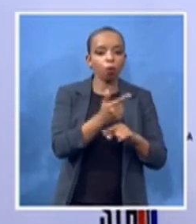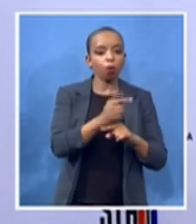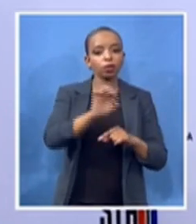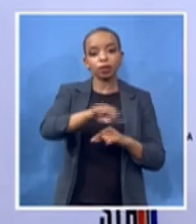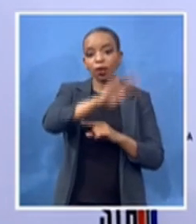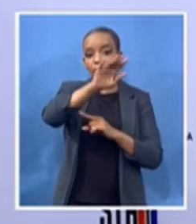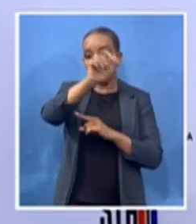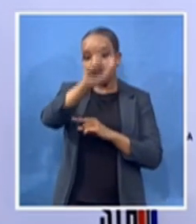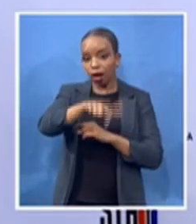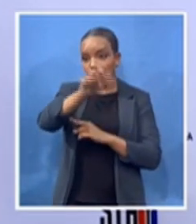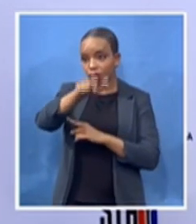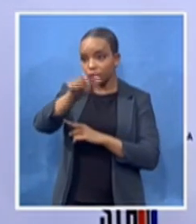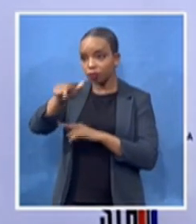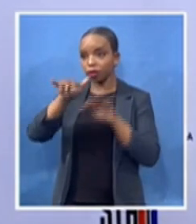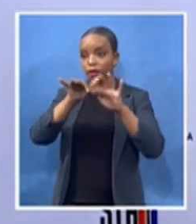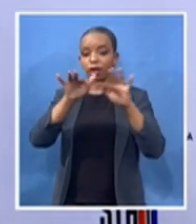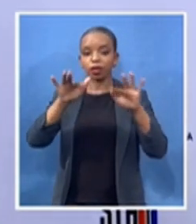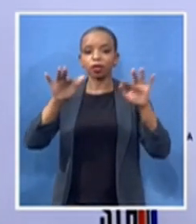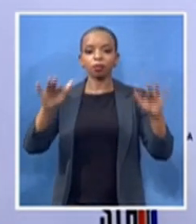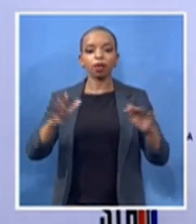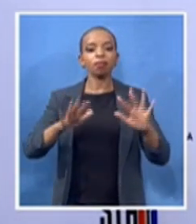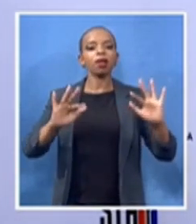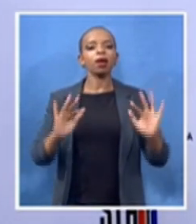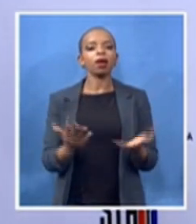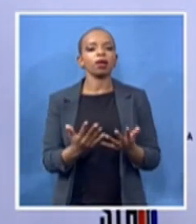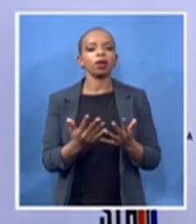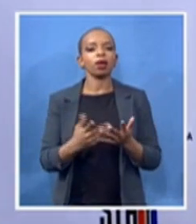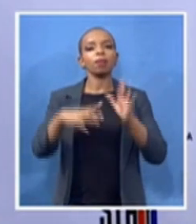especially being faced by women